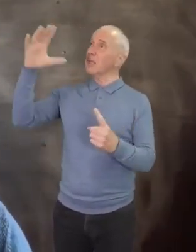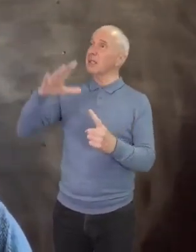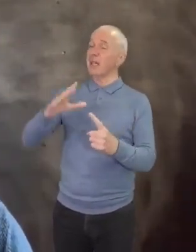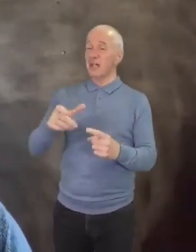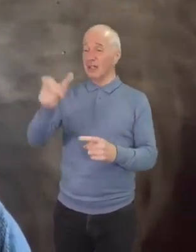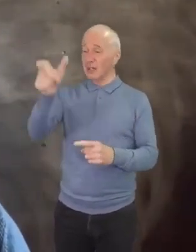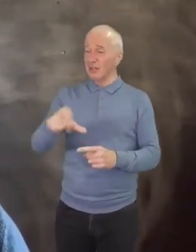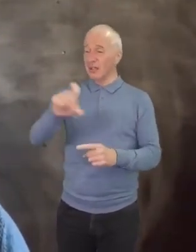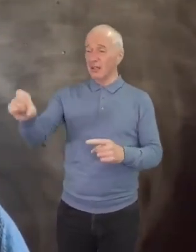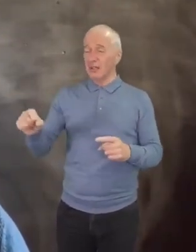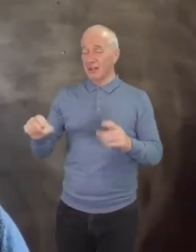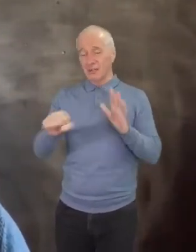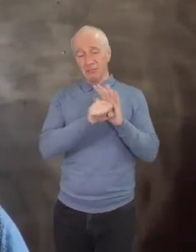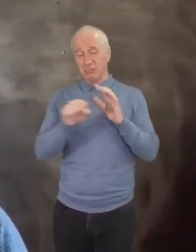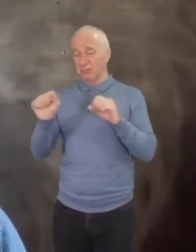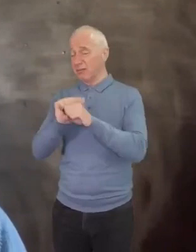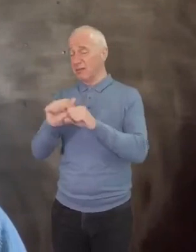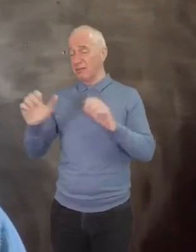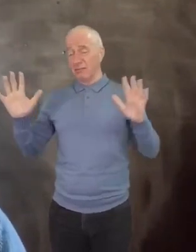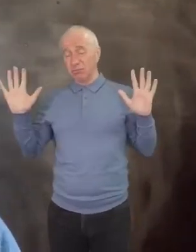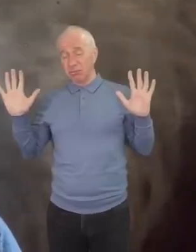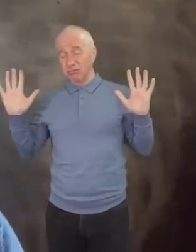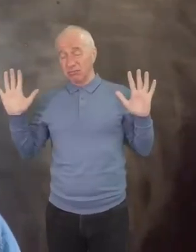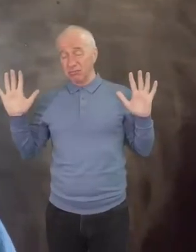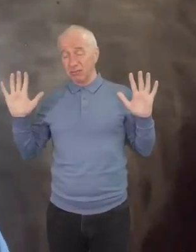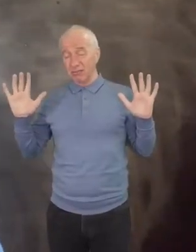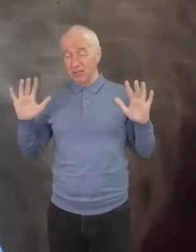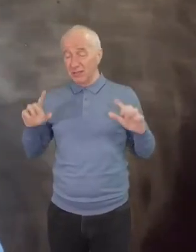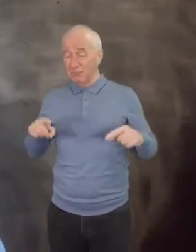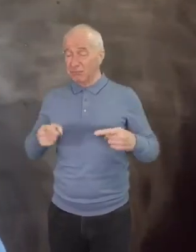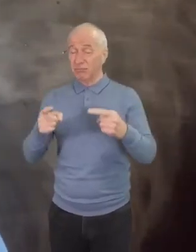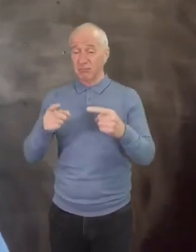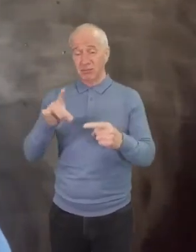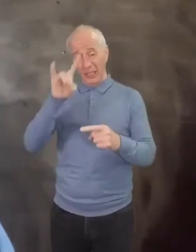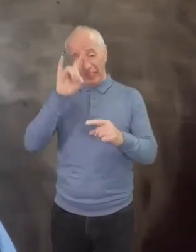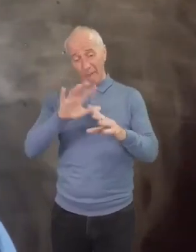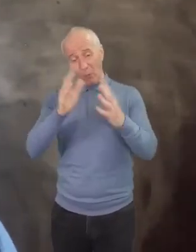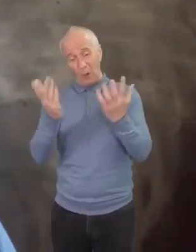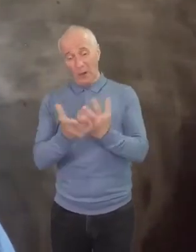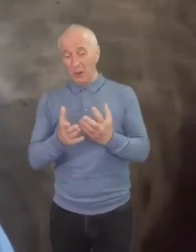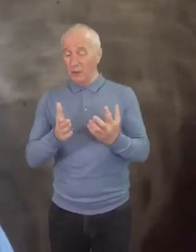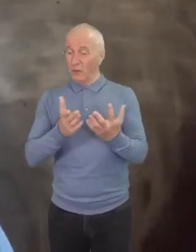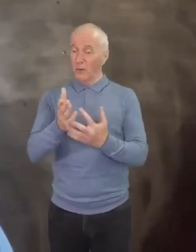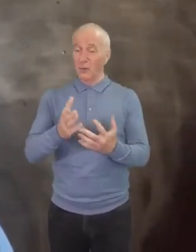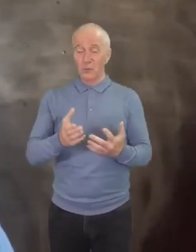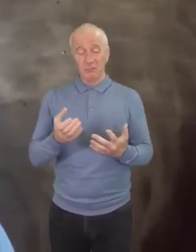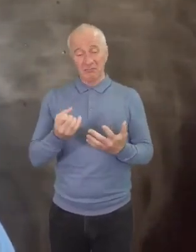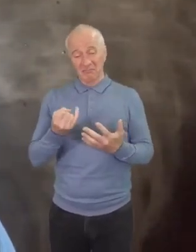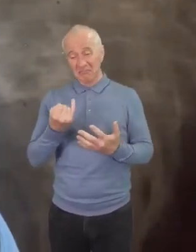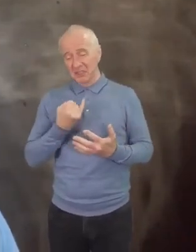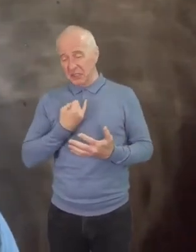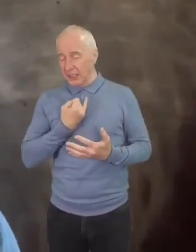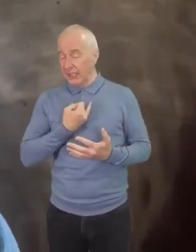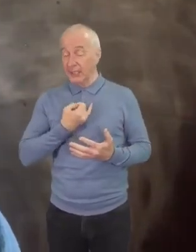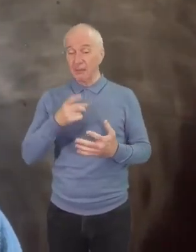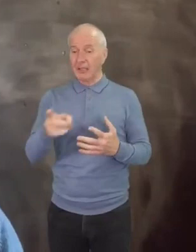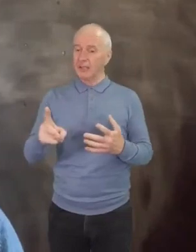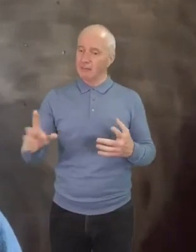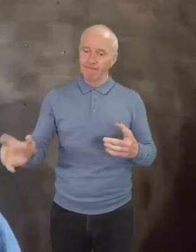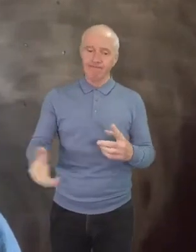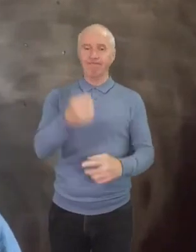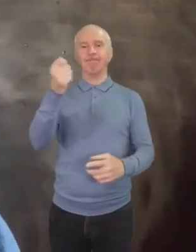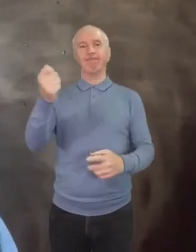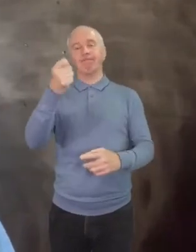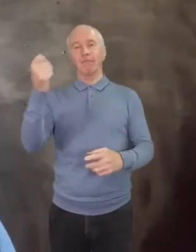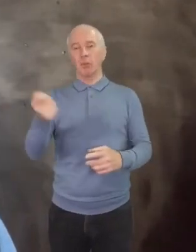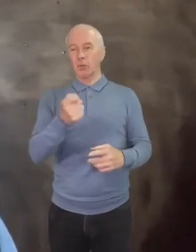confronted an evil world with its sin and is making all things new through his victorious death. Bonhoeffer suggests that if